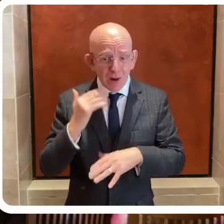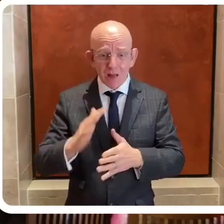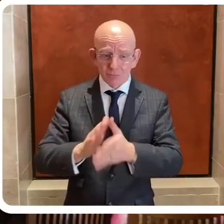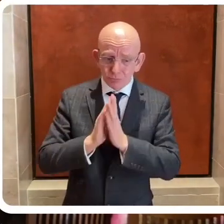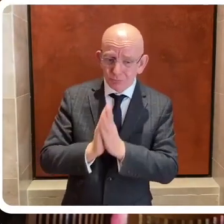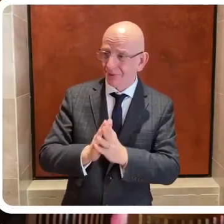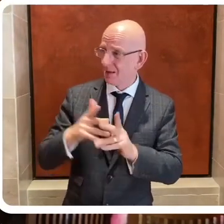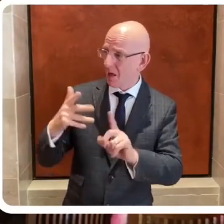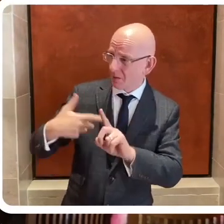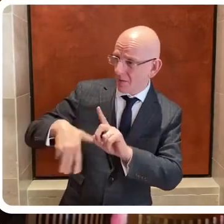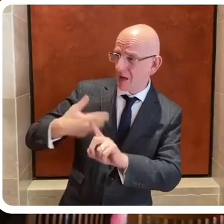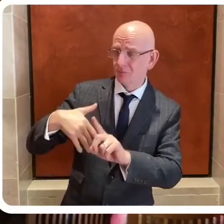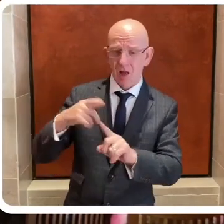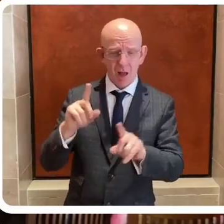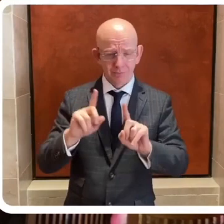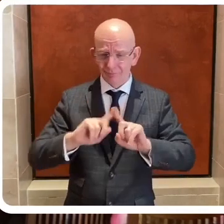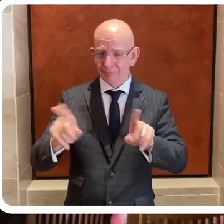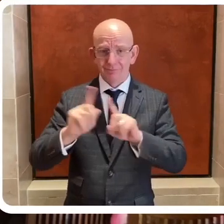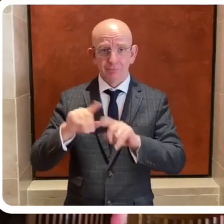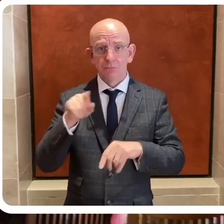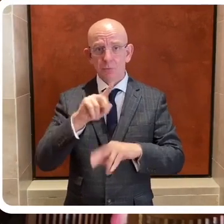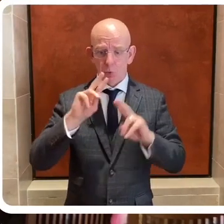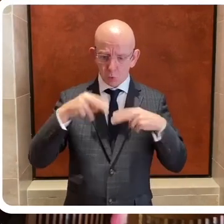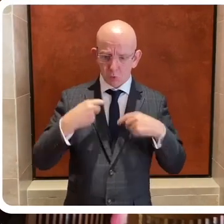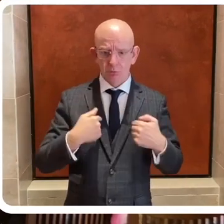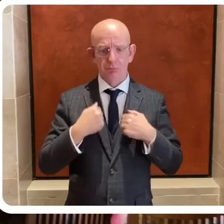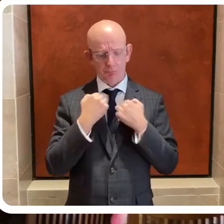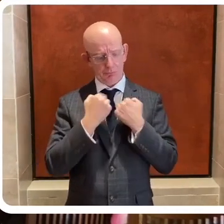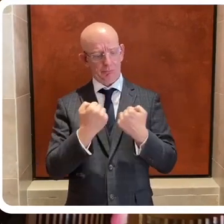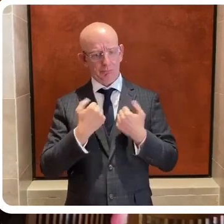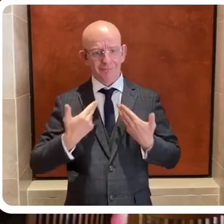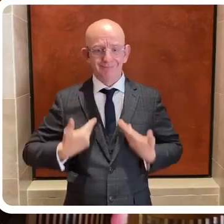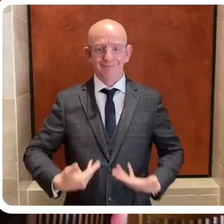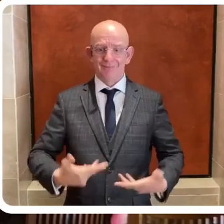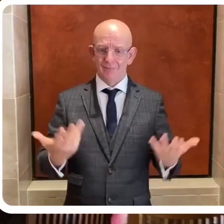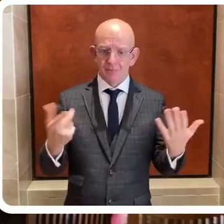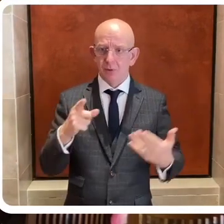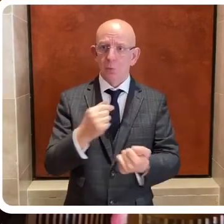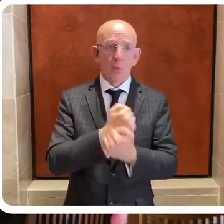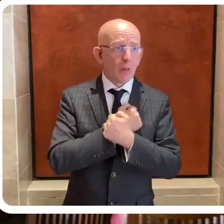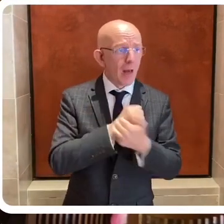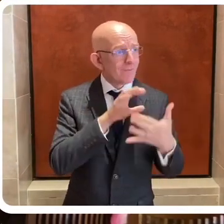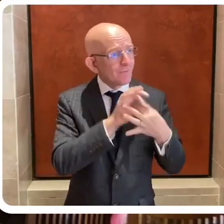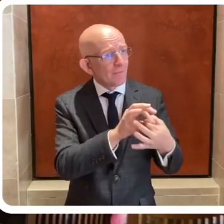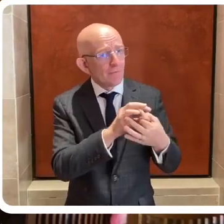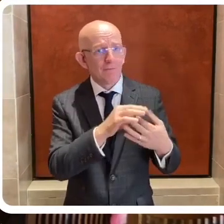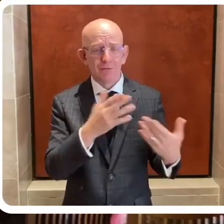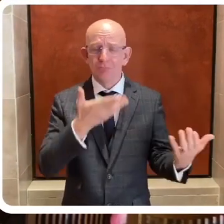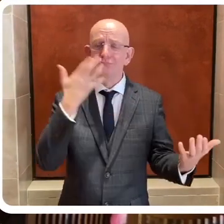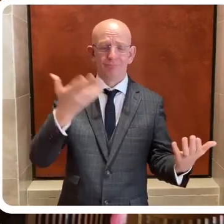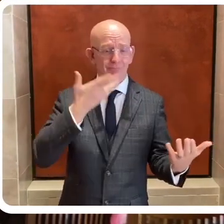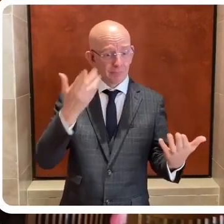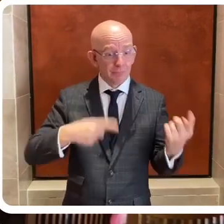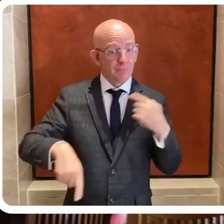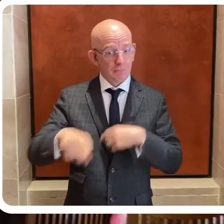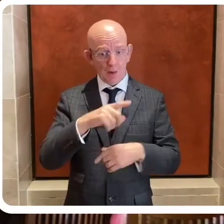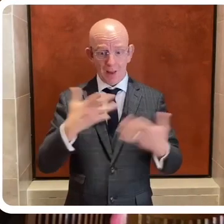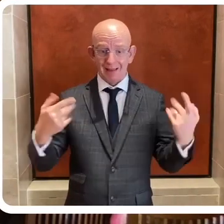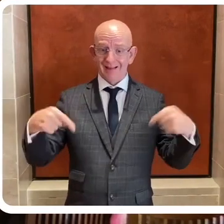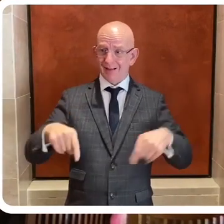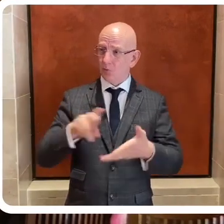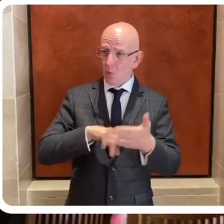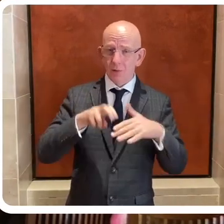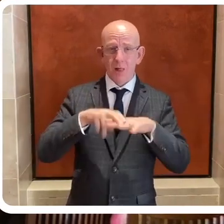this new Northern Ireland, one that shines outwardly and proudly into the world rather than the remote place my generation and